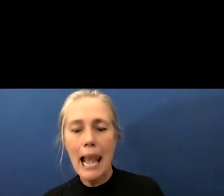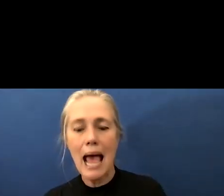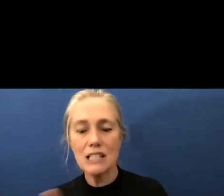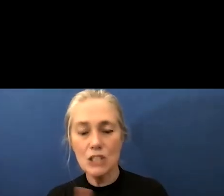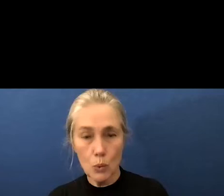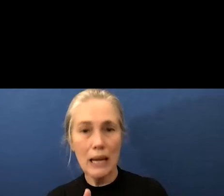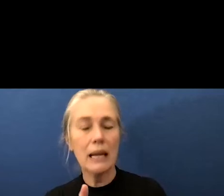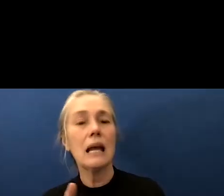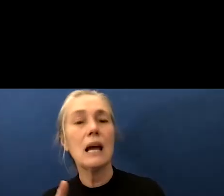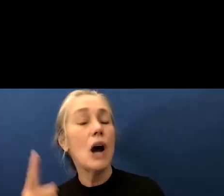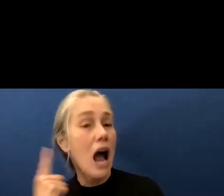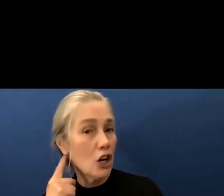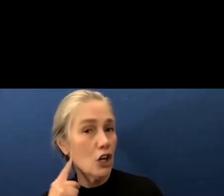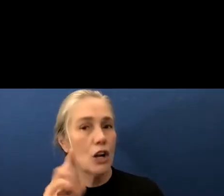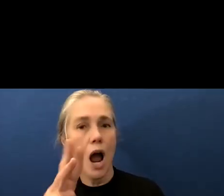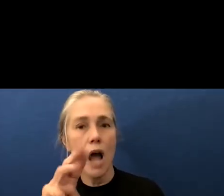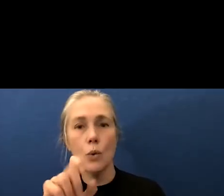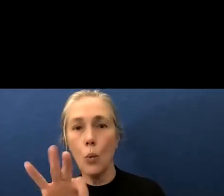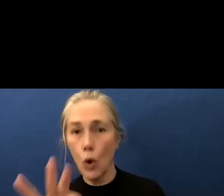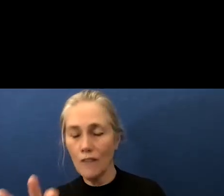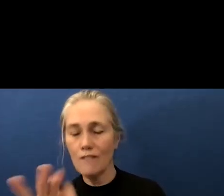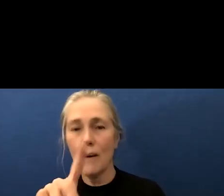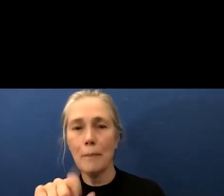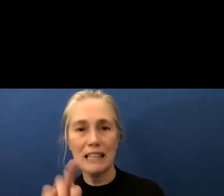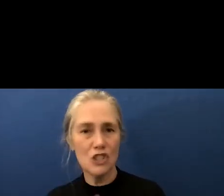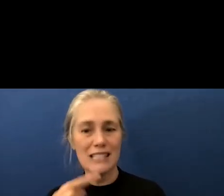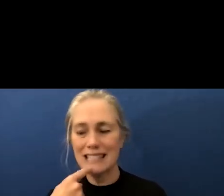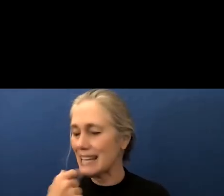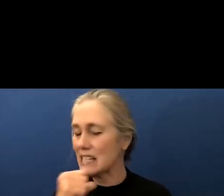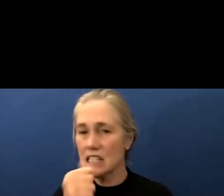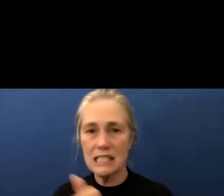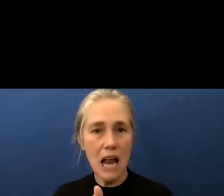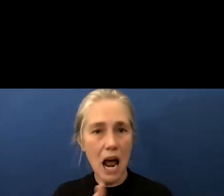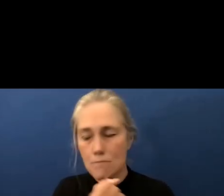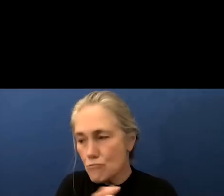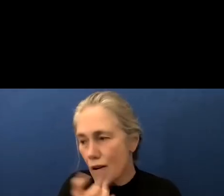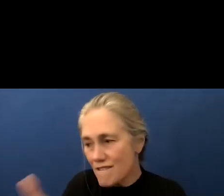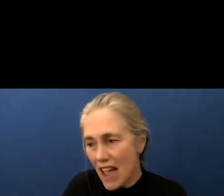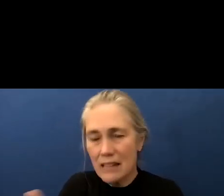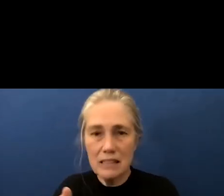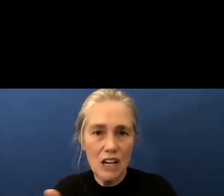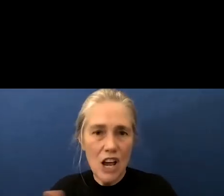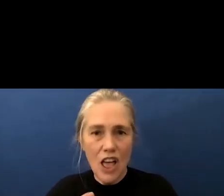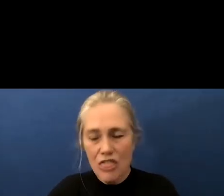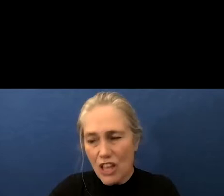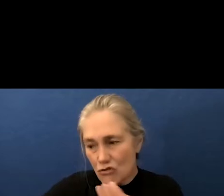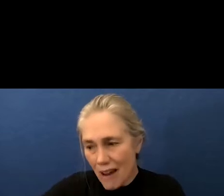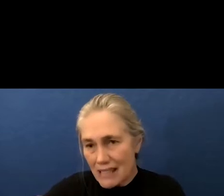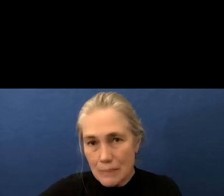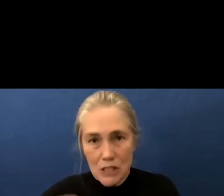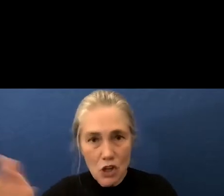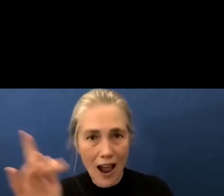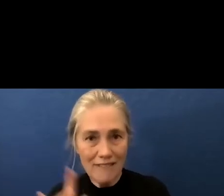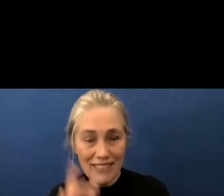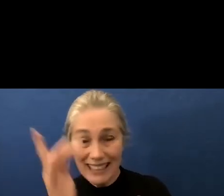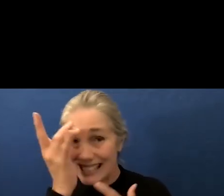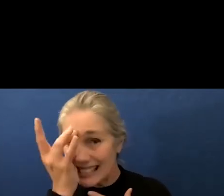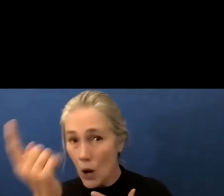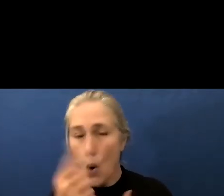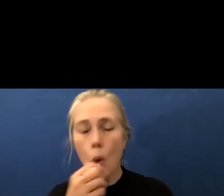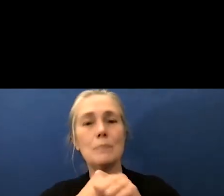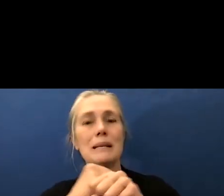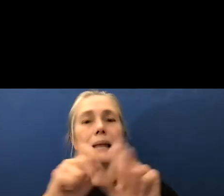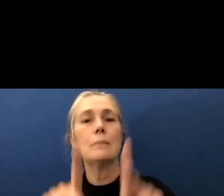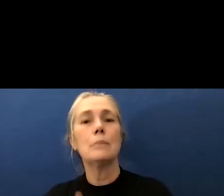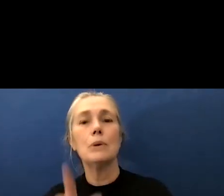to wolf blitzer vaccines do not prevent transmission of the disease vaccines only protect the individual who got